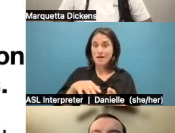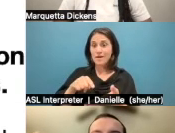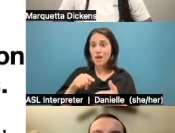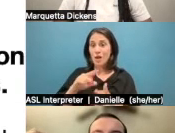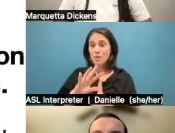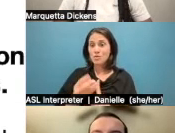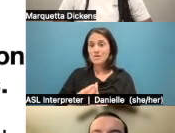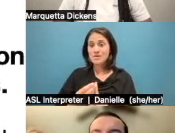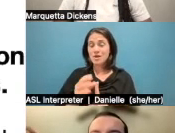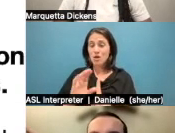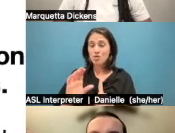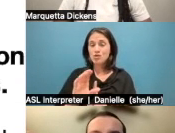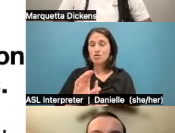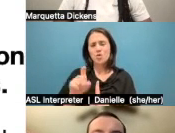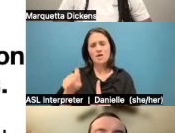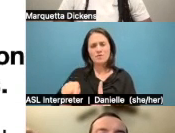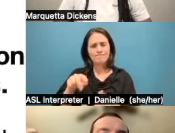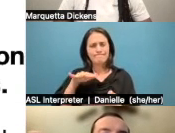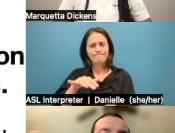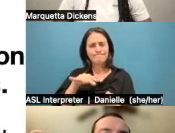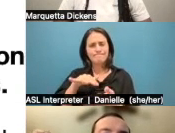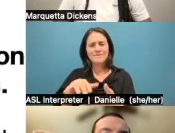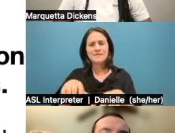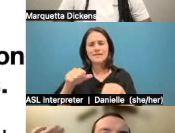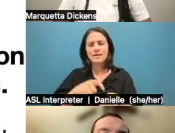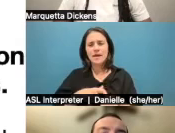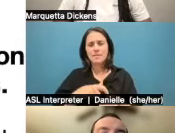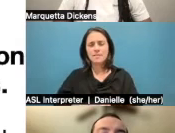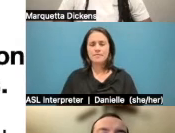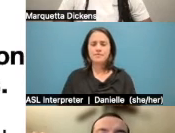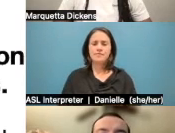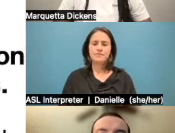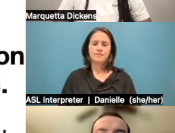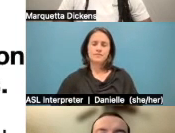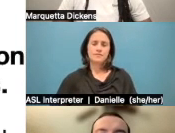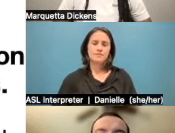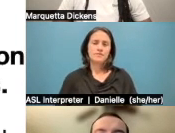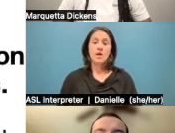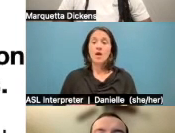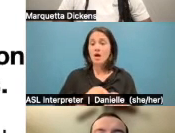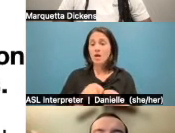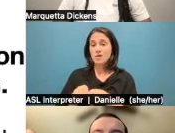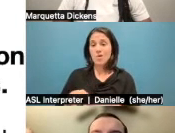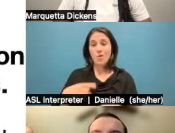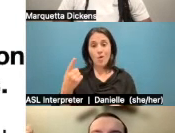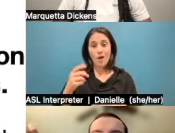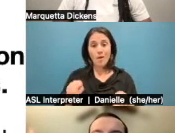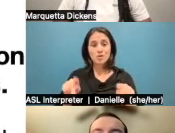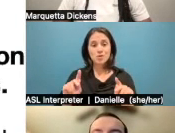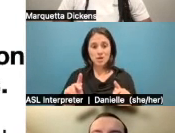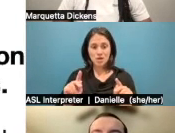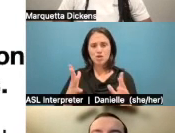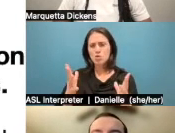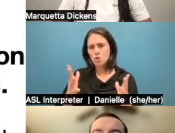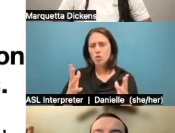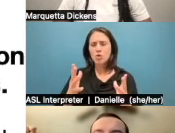altering our community and how they're responding to it. Um, but taking your time is also an opportunity to report what I call counter narratives and shatter